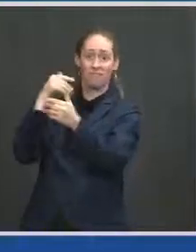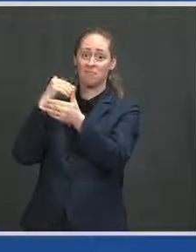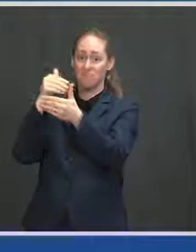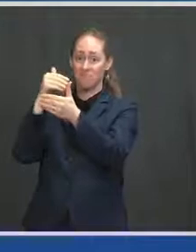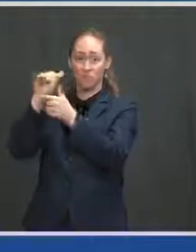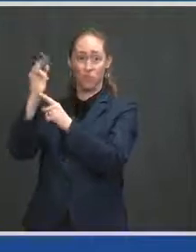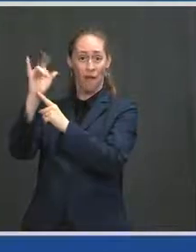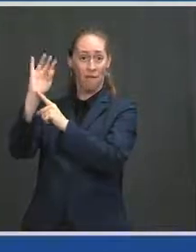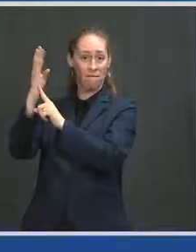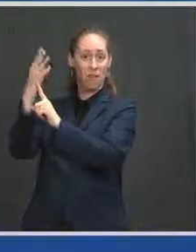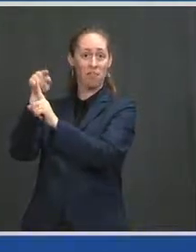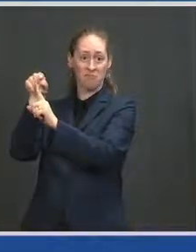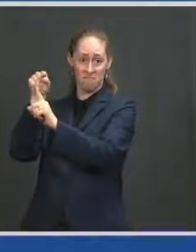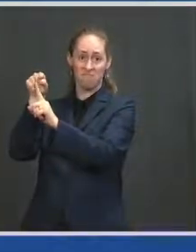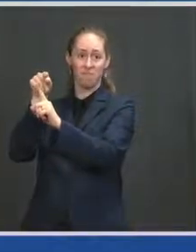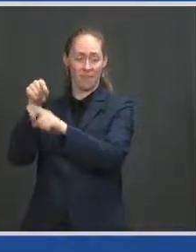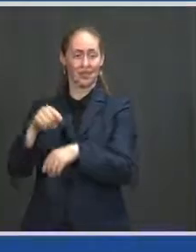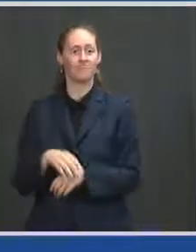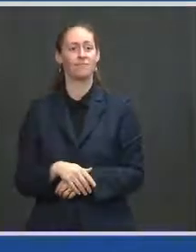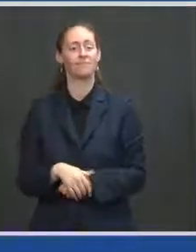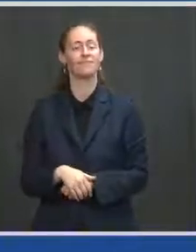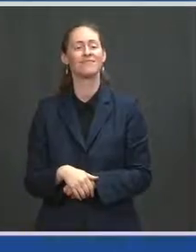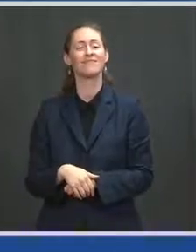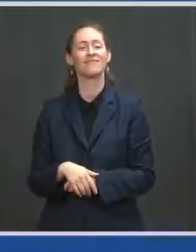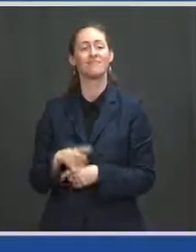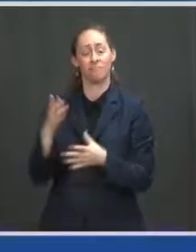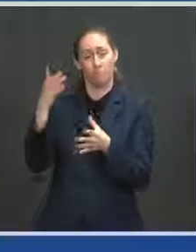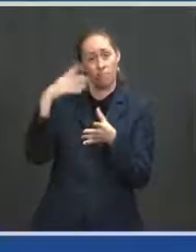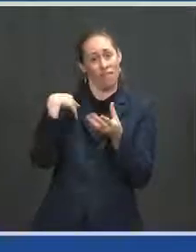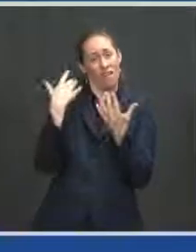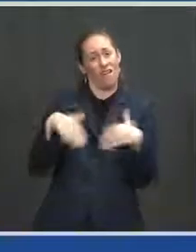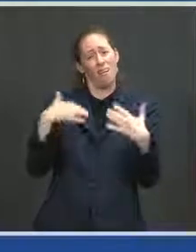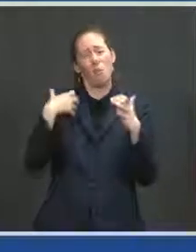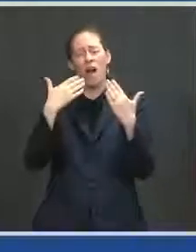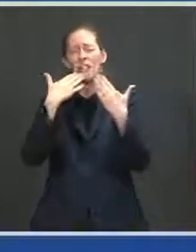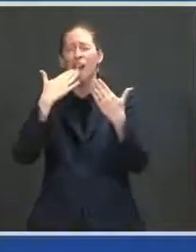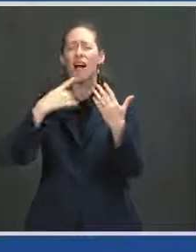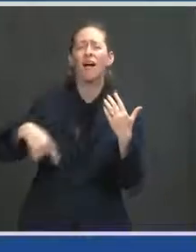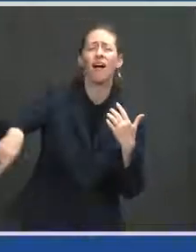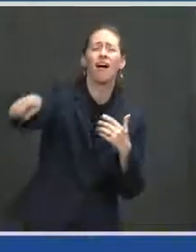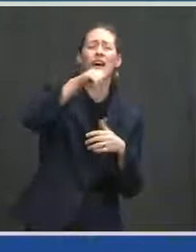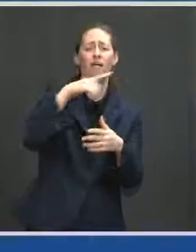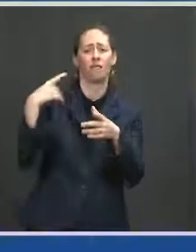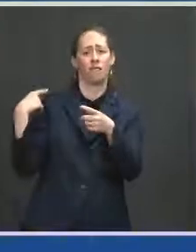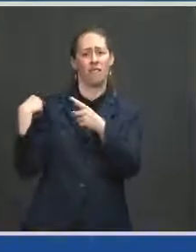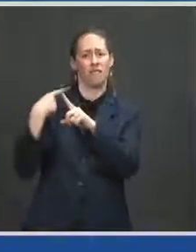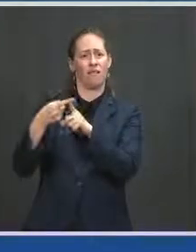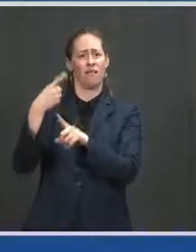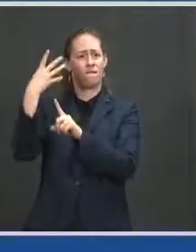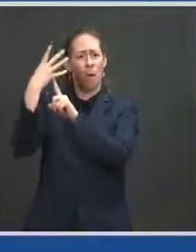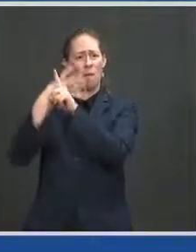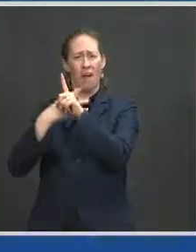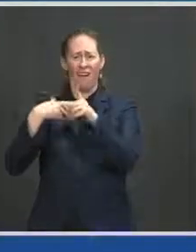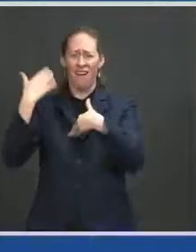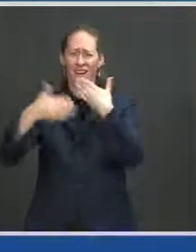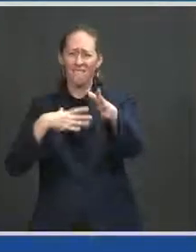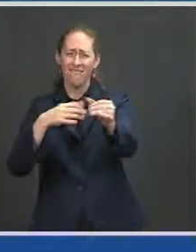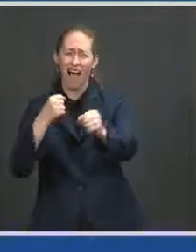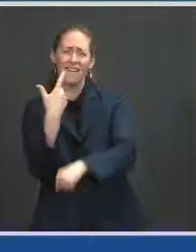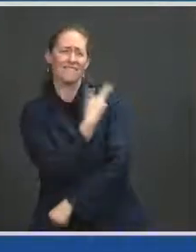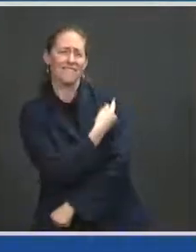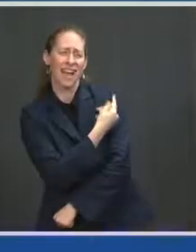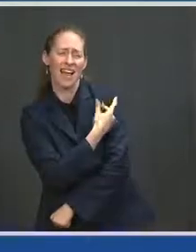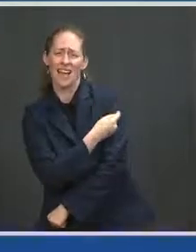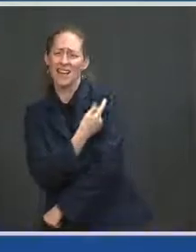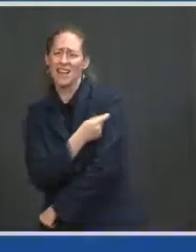months, thanks to the American people, we've made incredible progress in getting people vaccinated quickly, efficiently, and